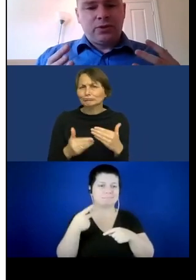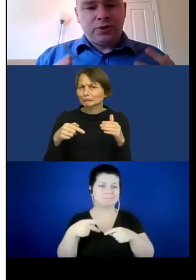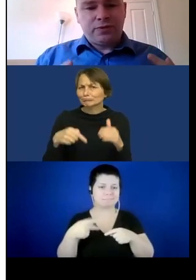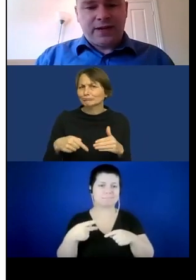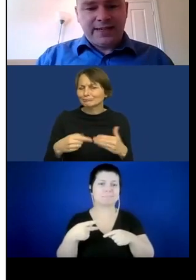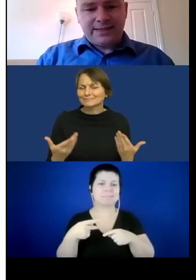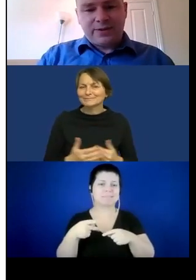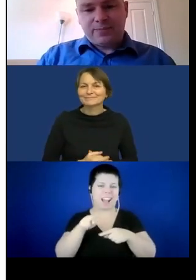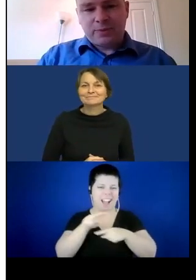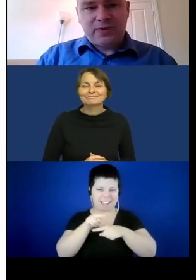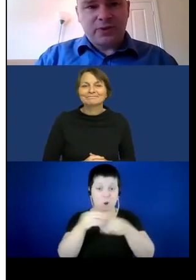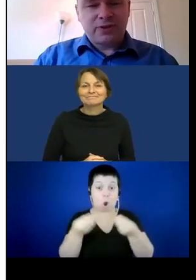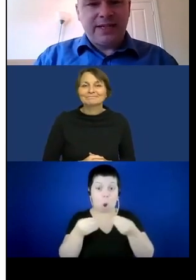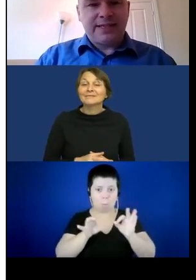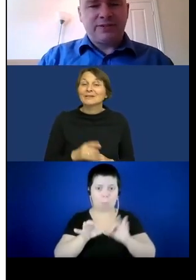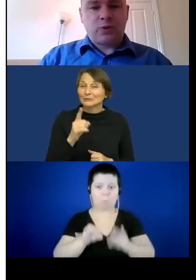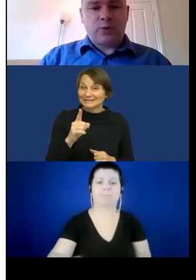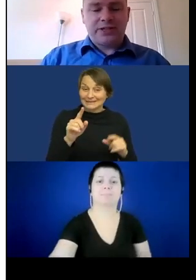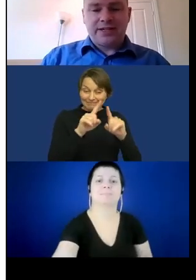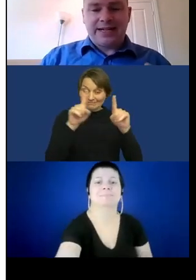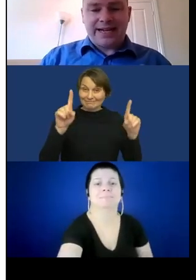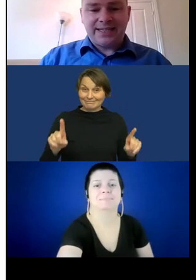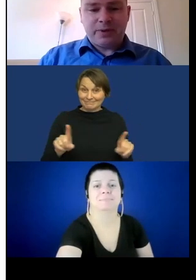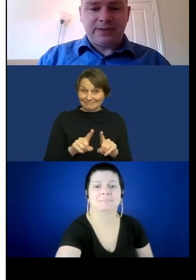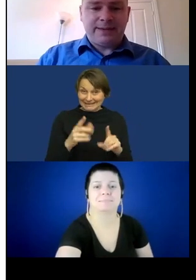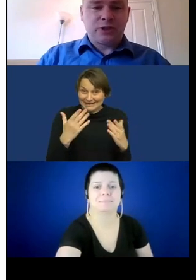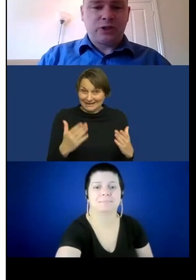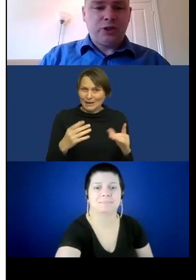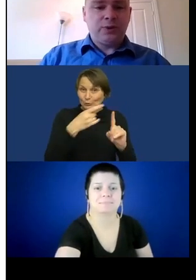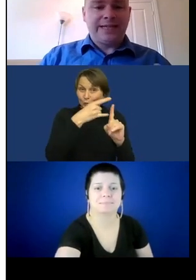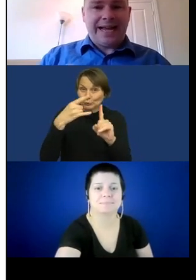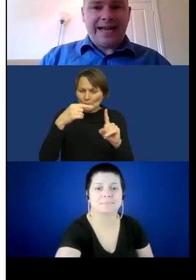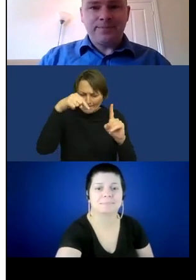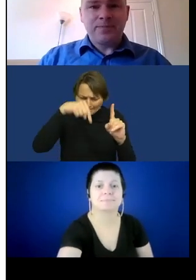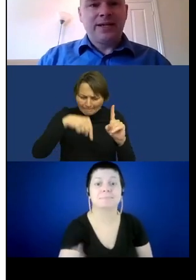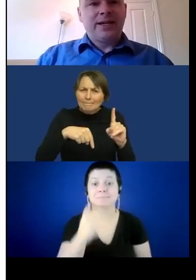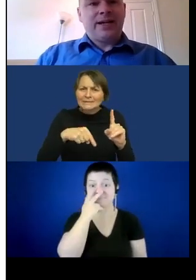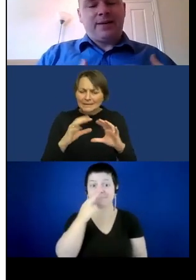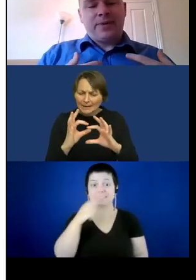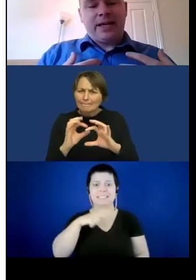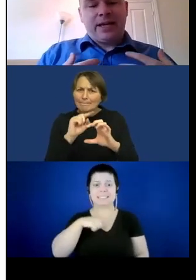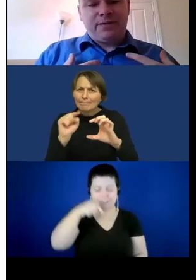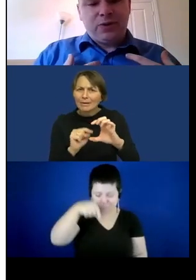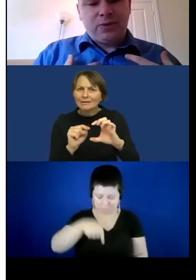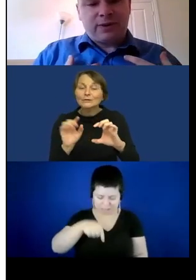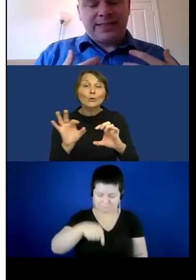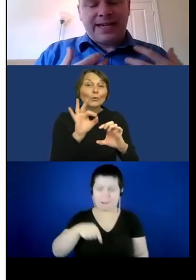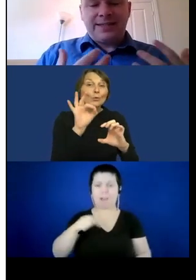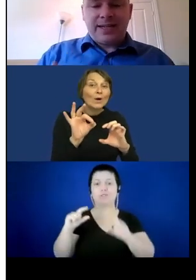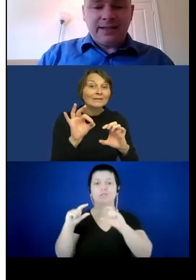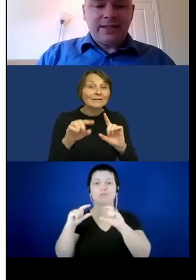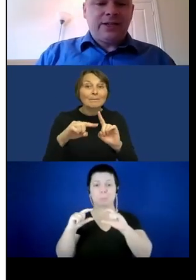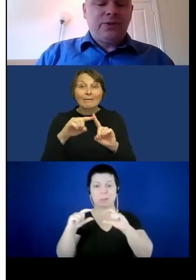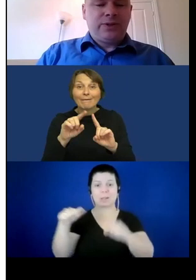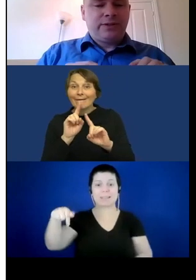You should find down at the bottom of your screen that there is a question and answer button labelled Q and A. If you are an